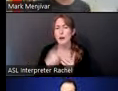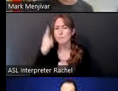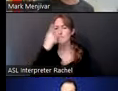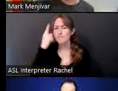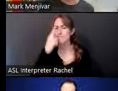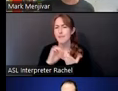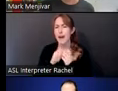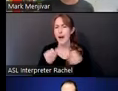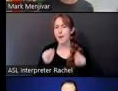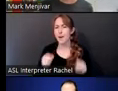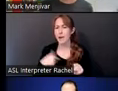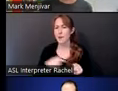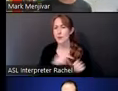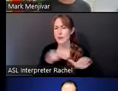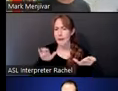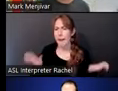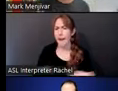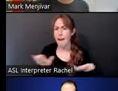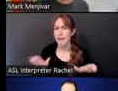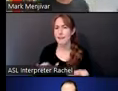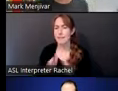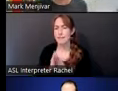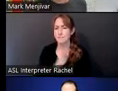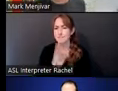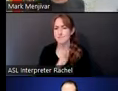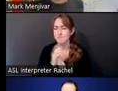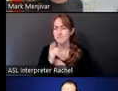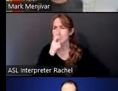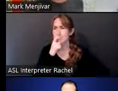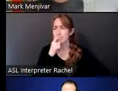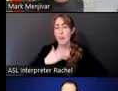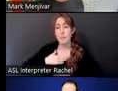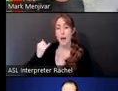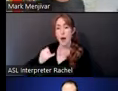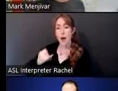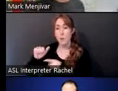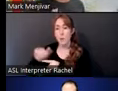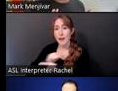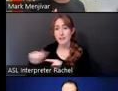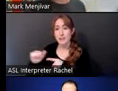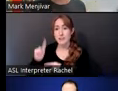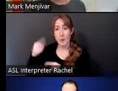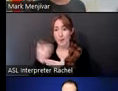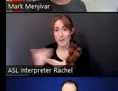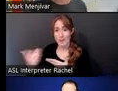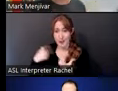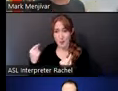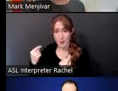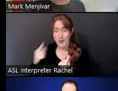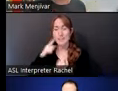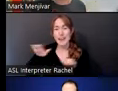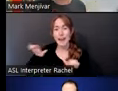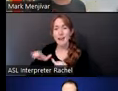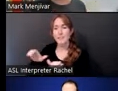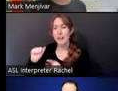this? One way that I think about my art practice is all I do is activate archives, right? Sometimes those archives already exist. And sometimes